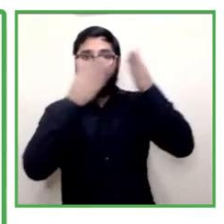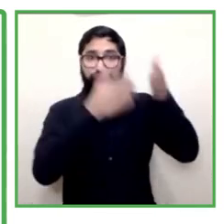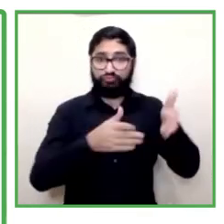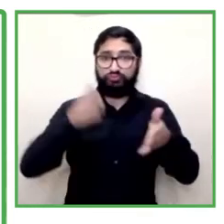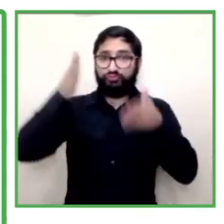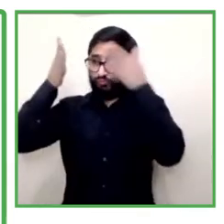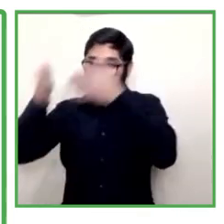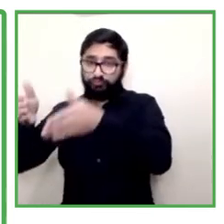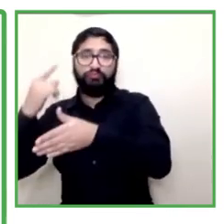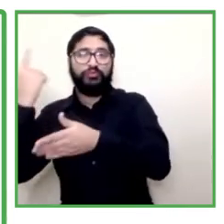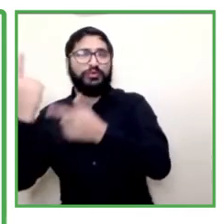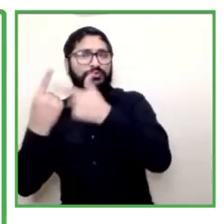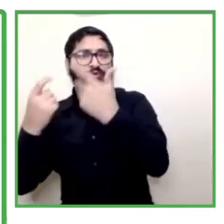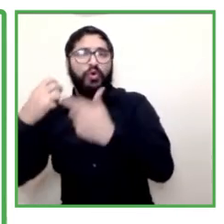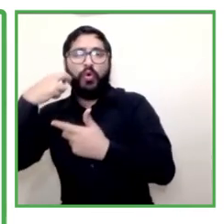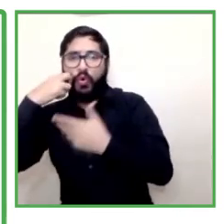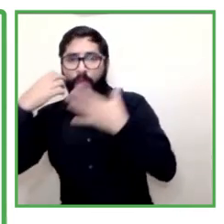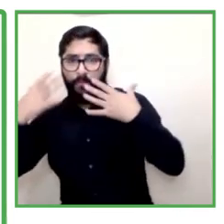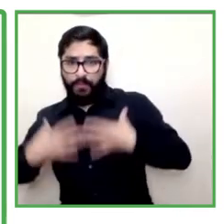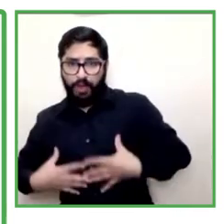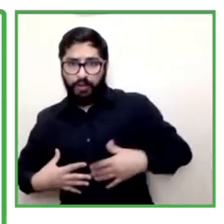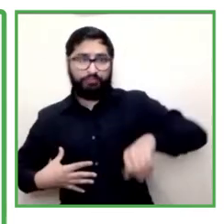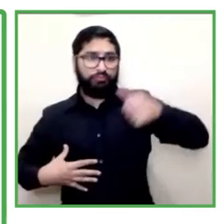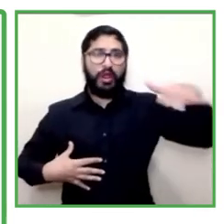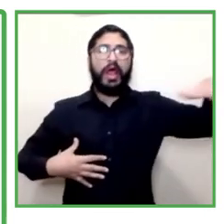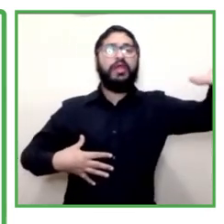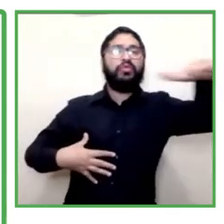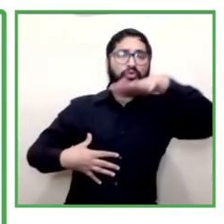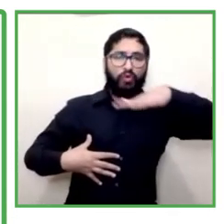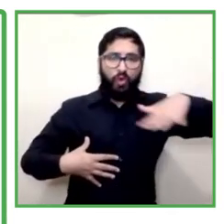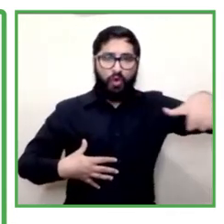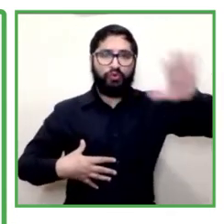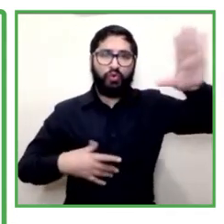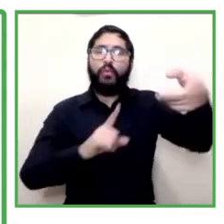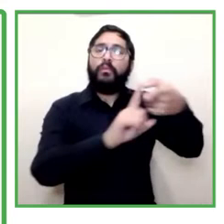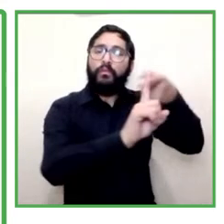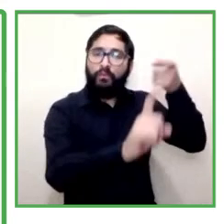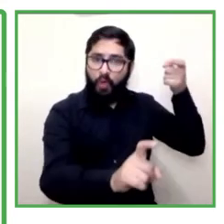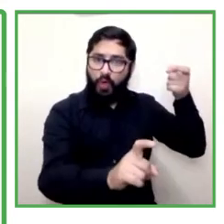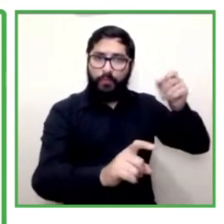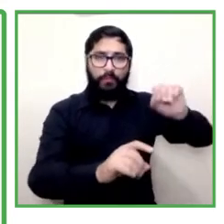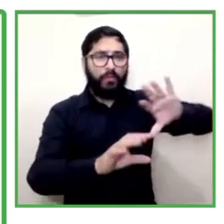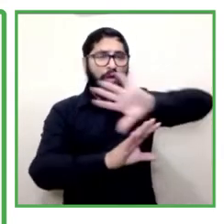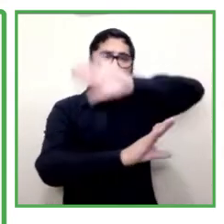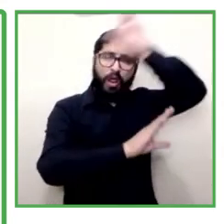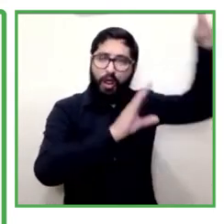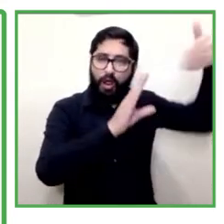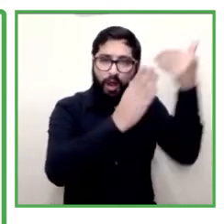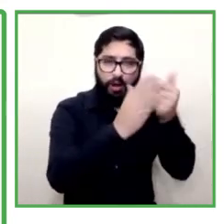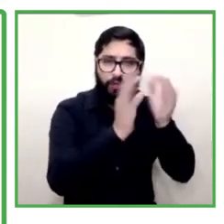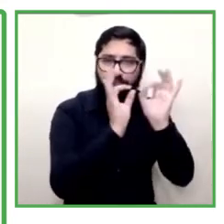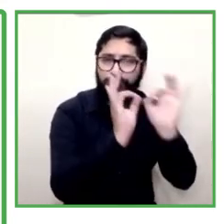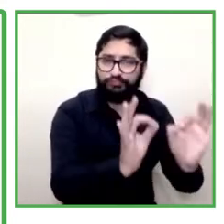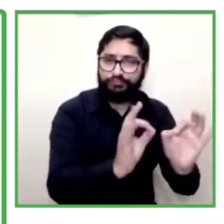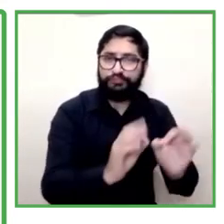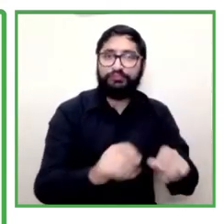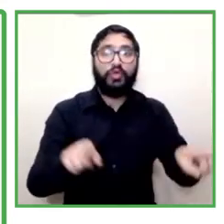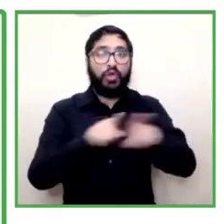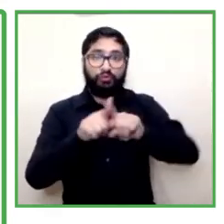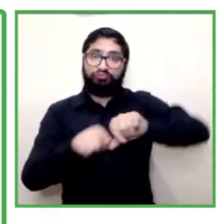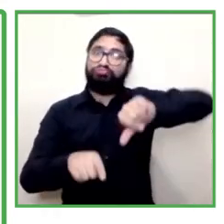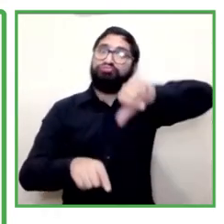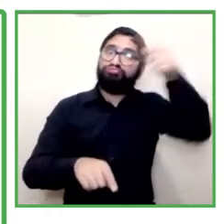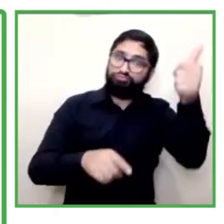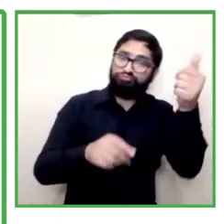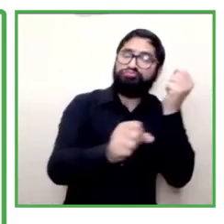one is work integration and the other one is management